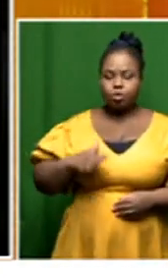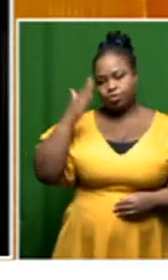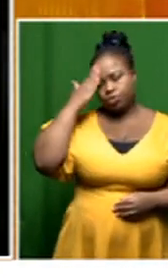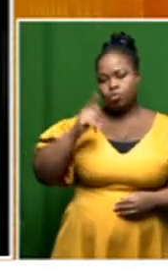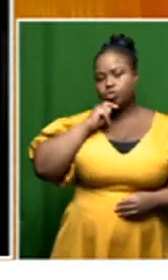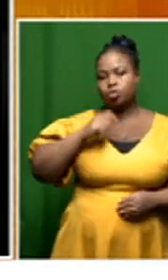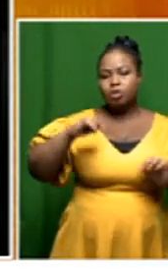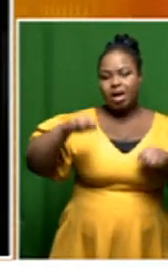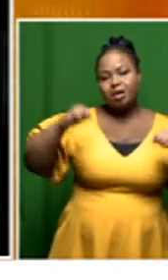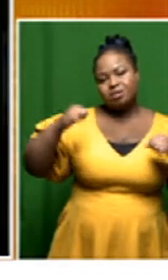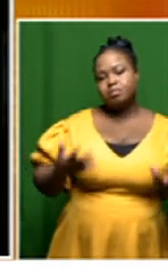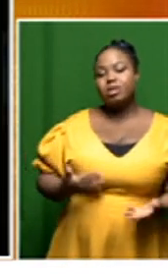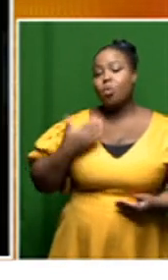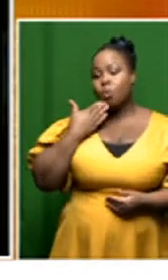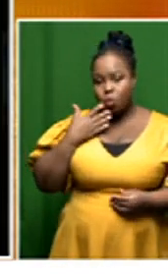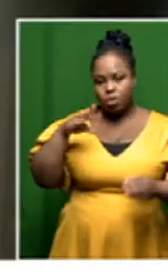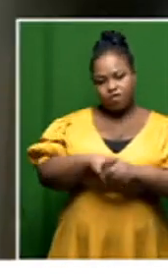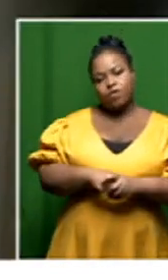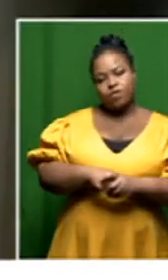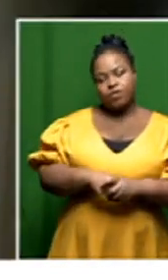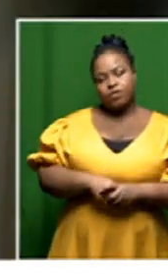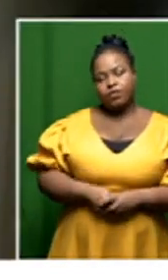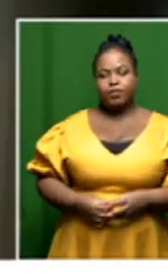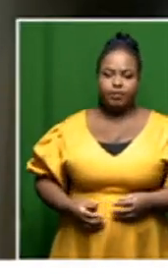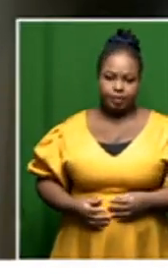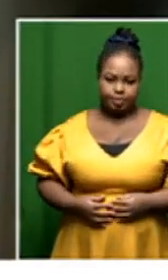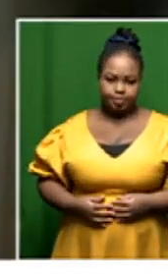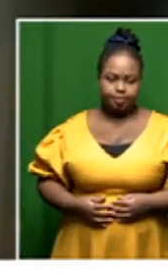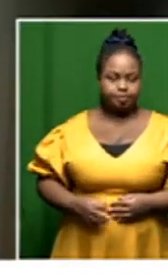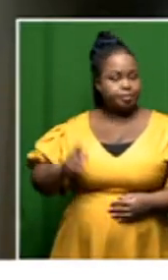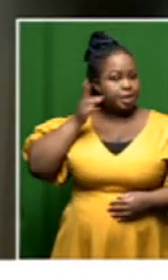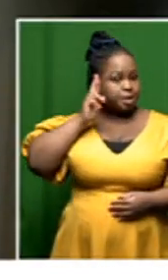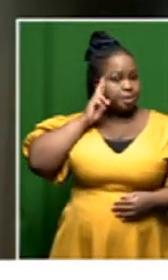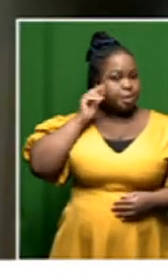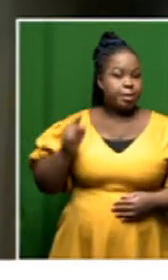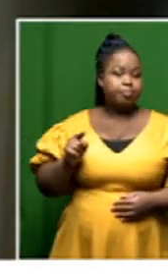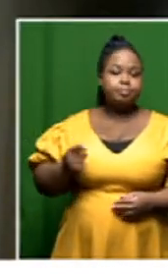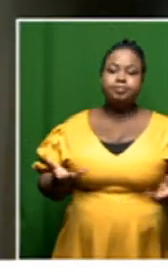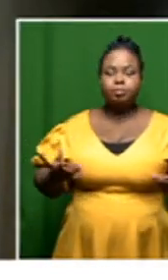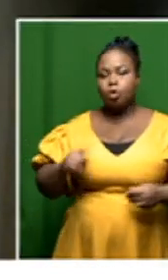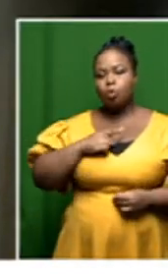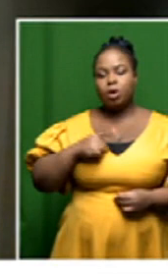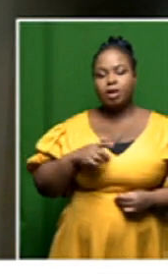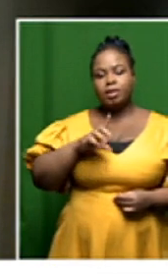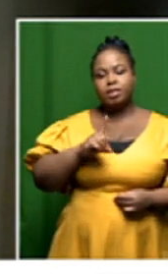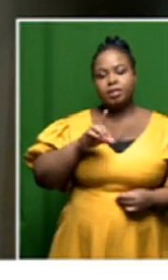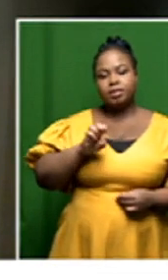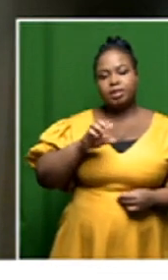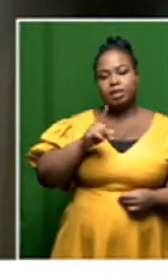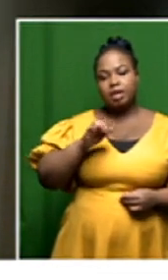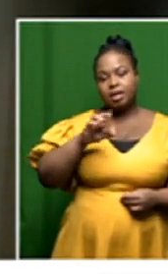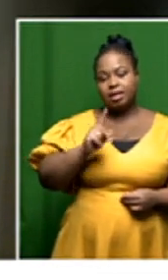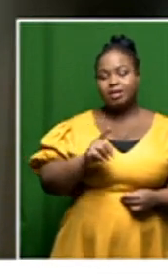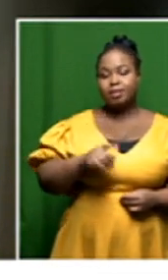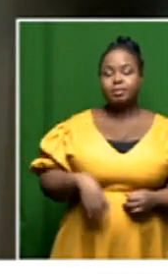to find out and to know who those people were that entered into those deals remember that according to the clark members